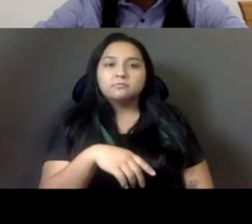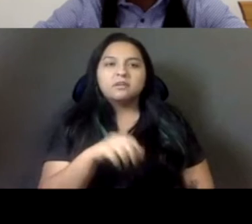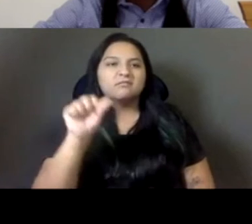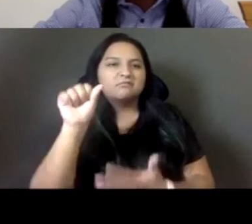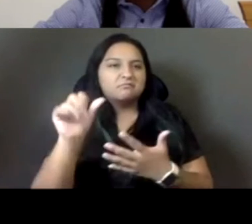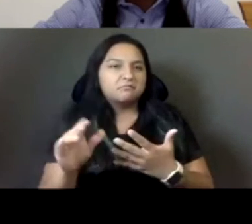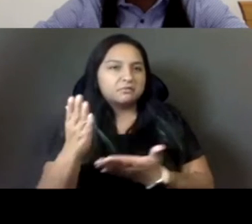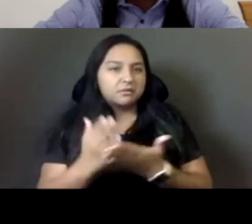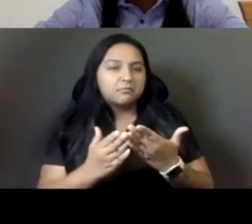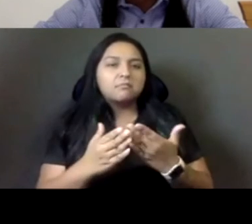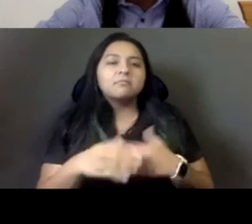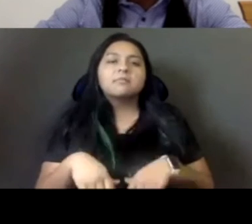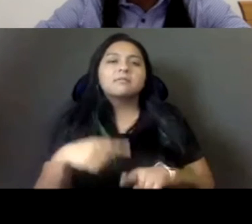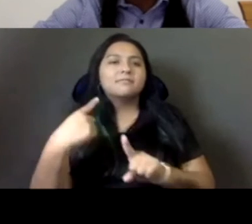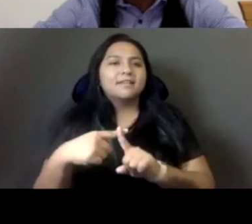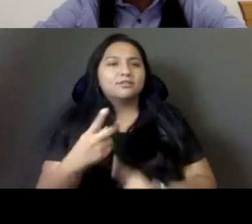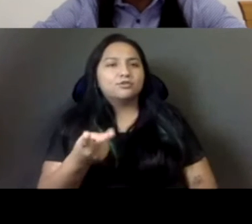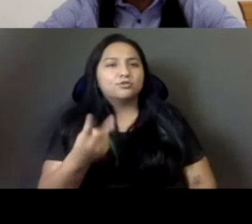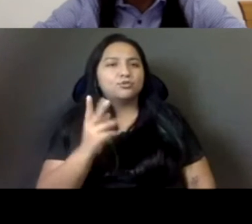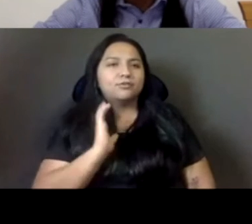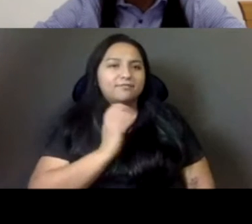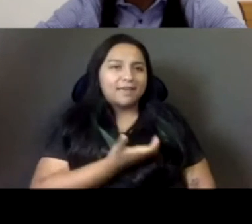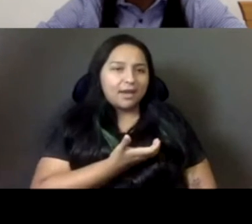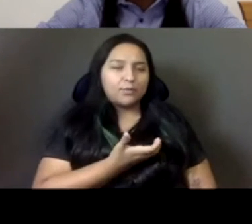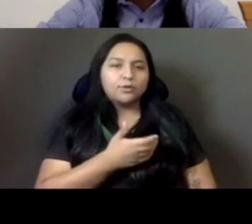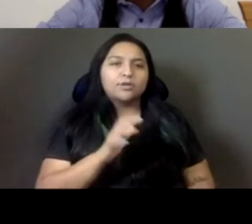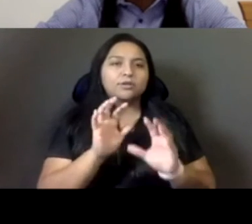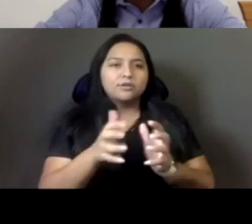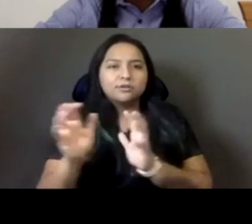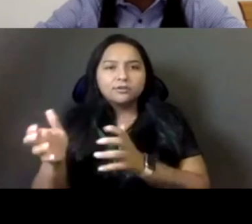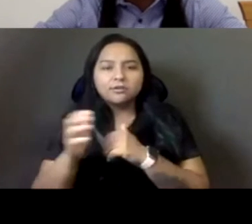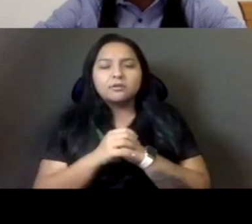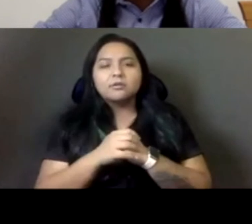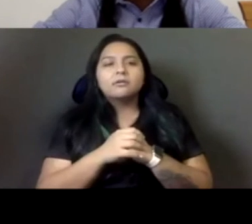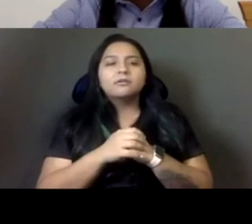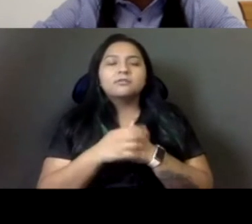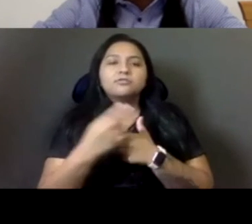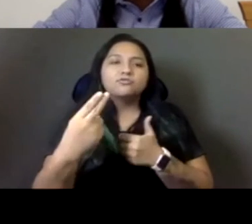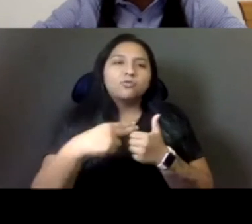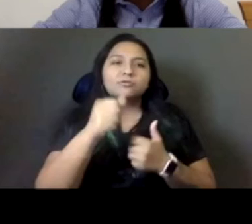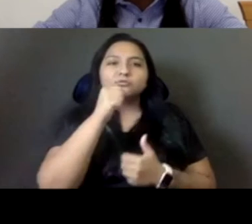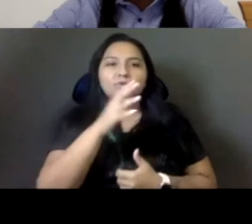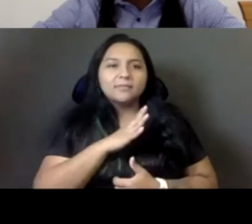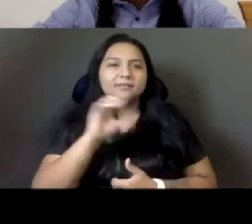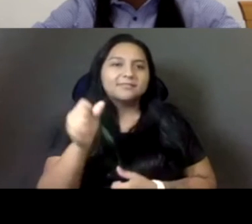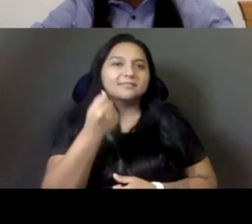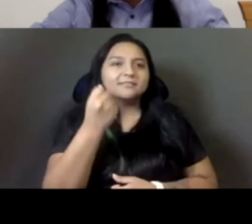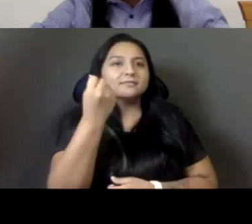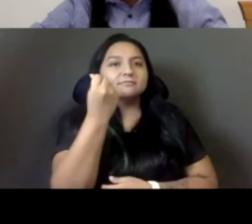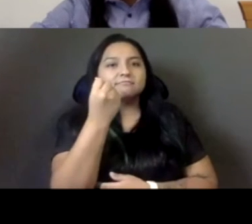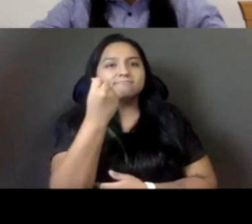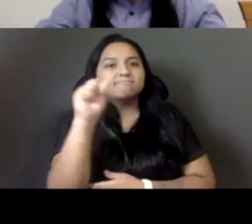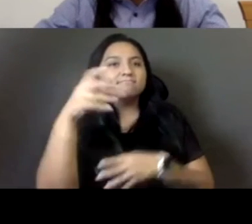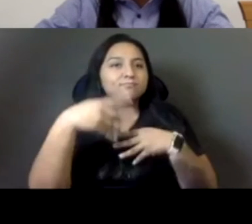many links and, you know, join Women's March, uh, or the, um, California Democratic Party's phone banks, you can sign up. Uh,